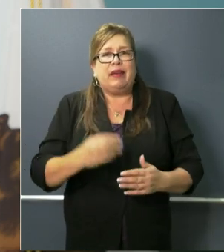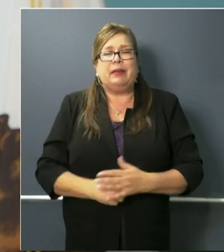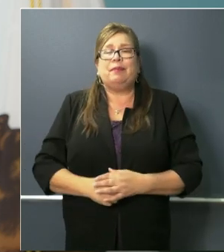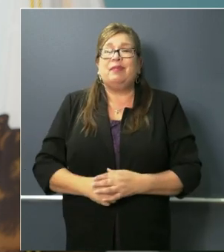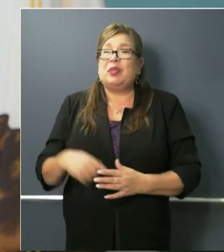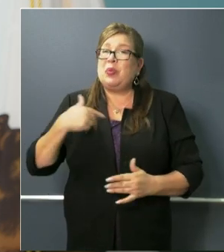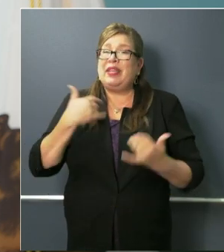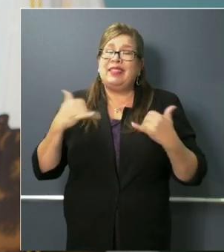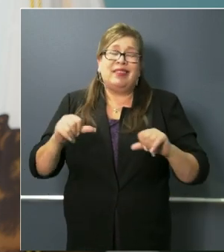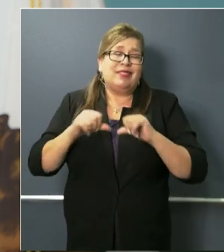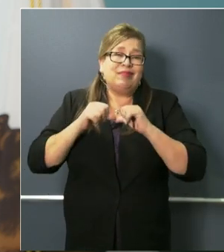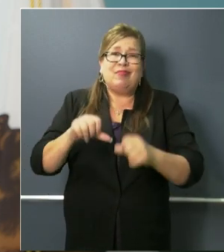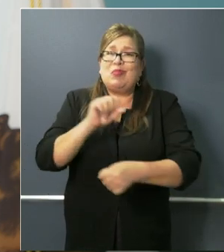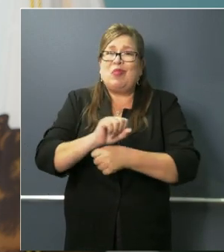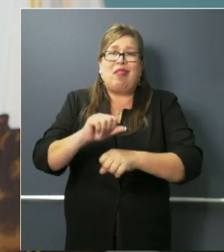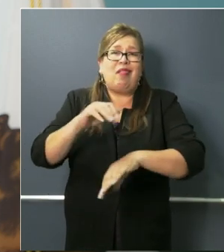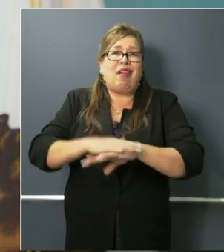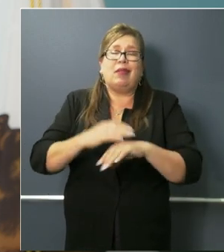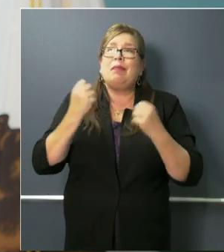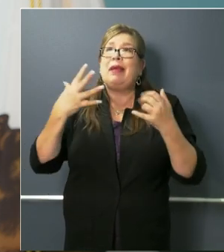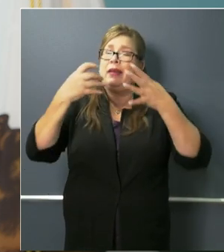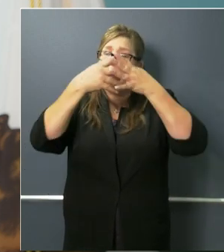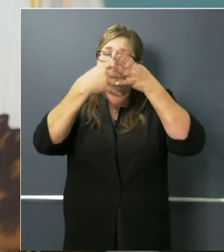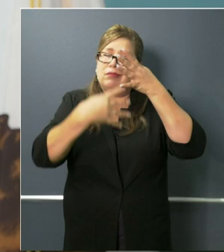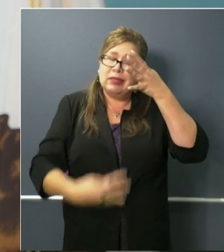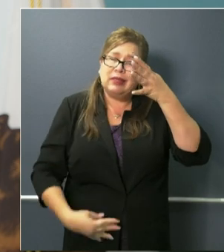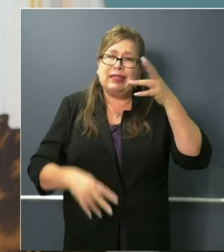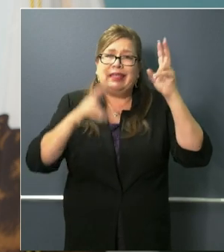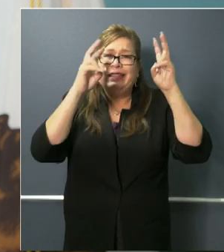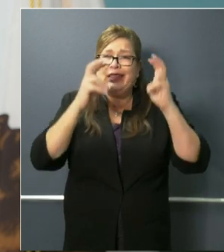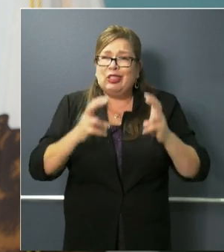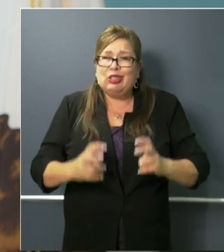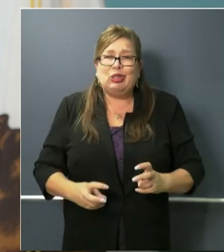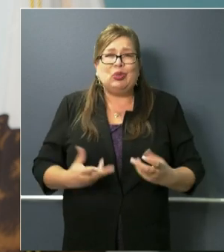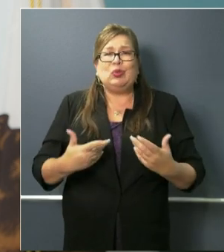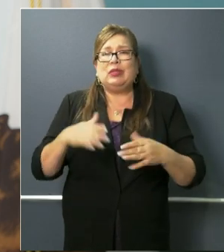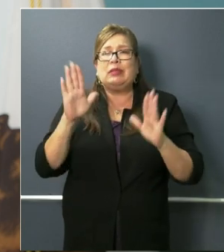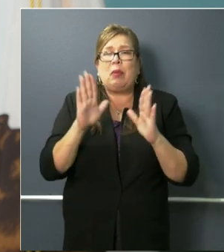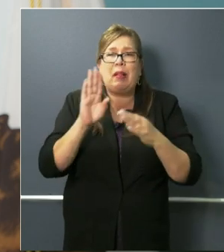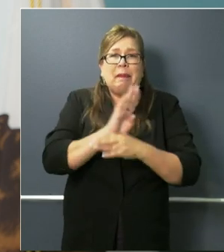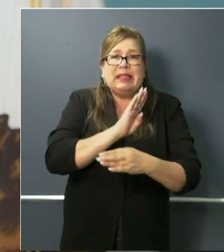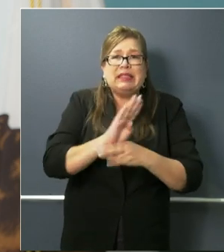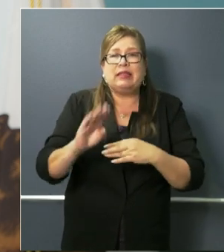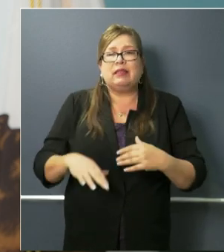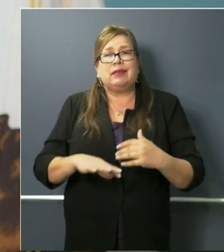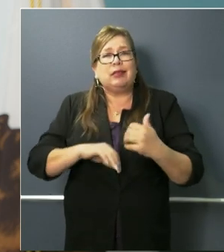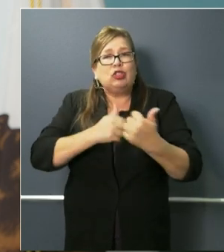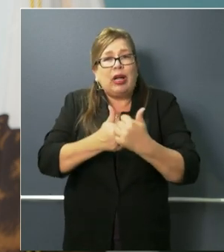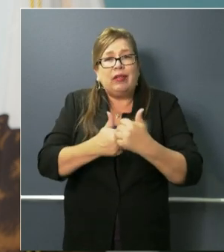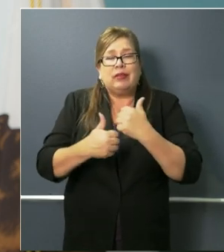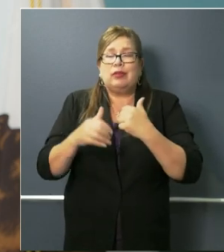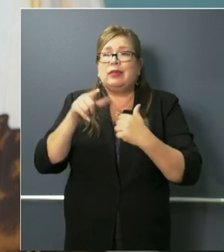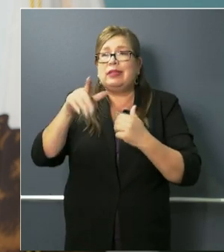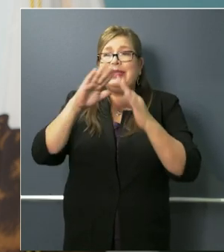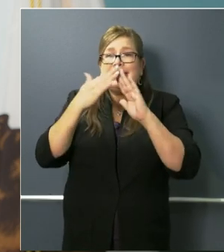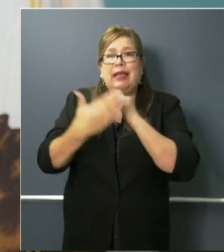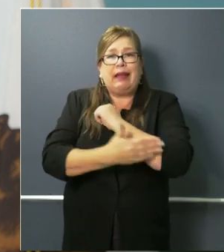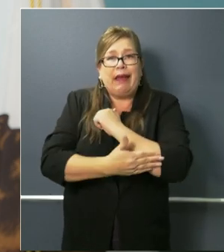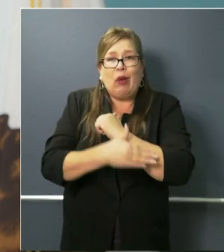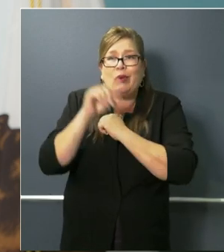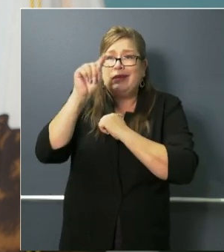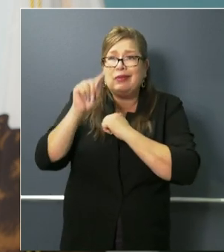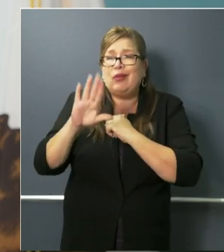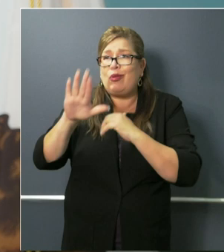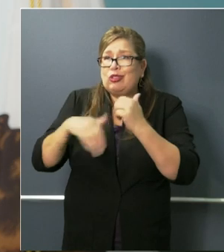issues related to the challenges cities and counties are having to meet this moment. I continue to work with the school system districts,